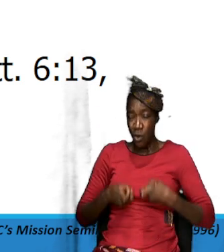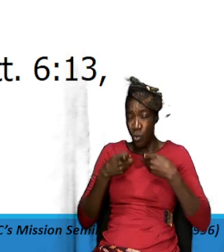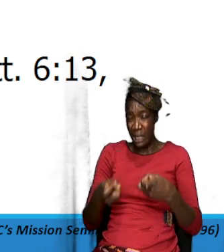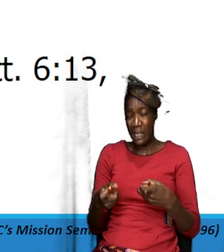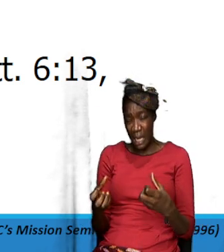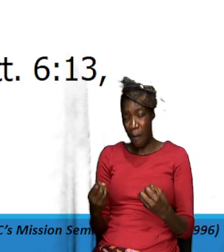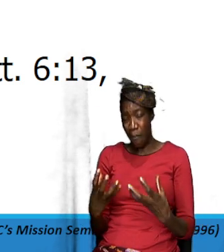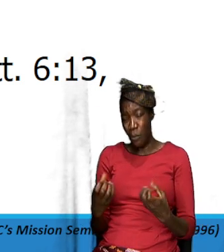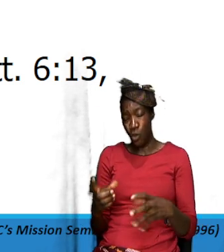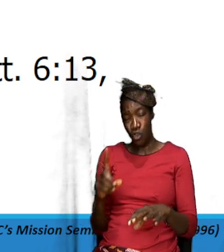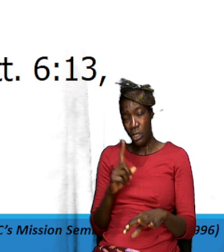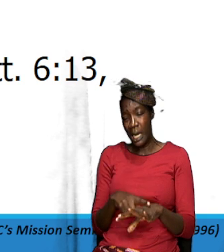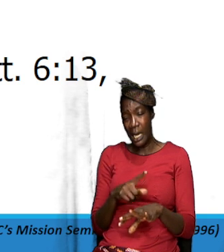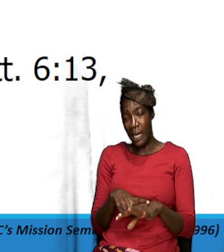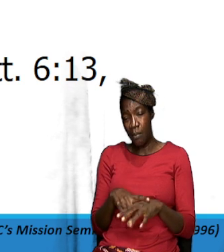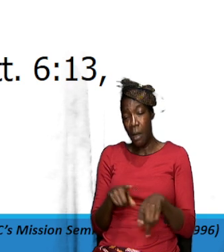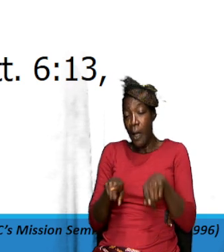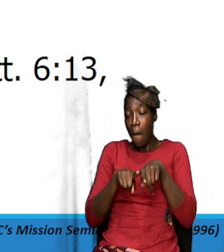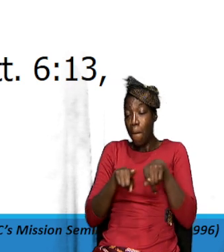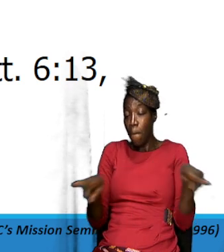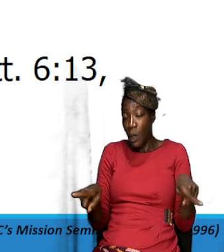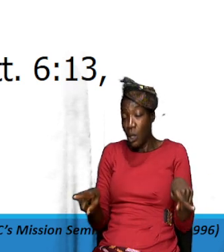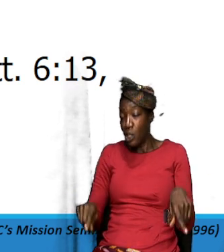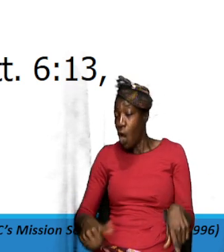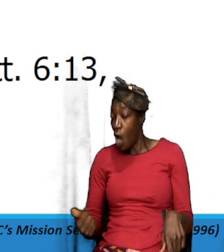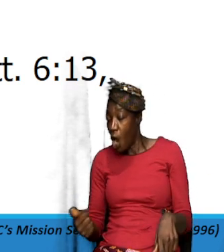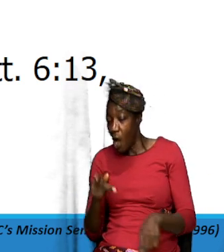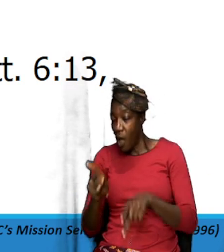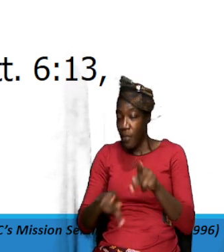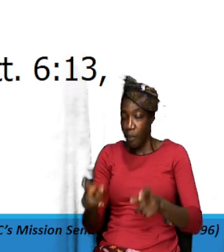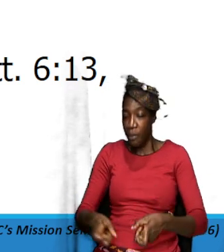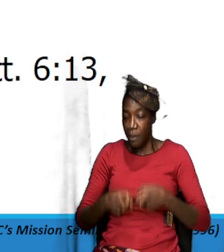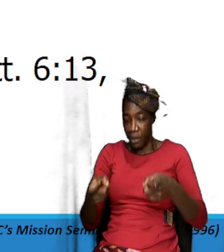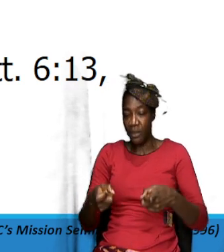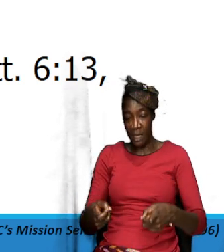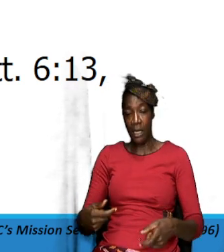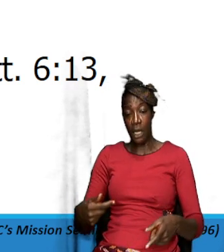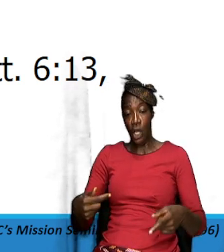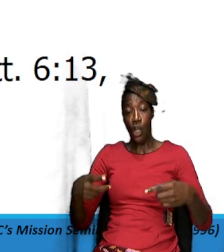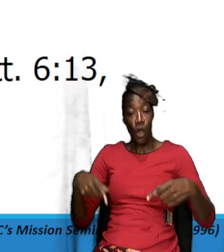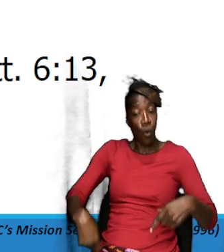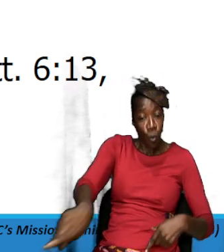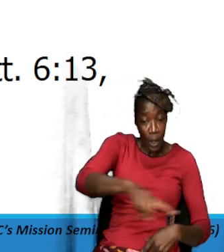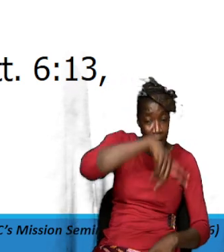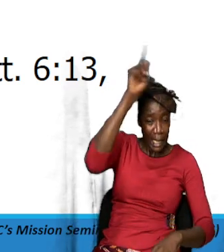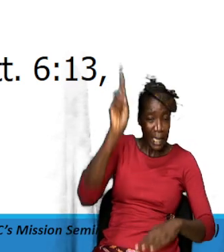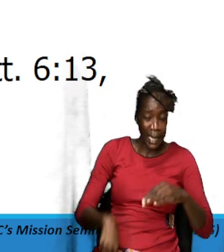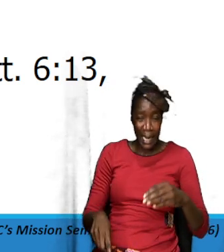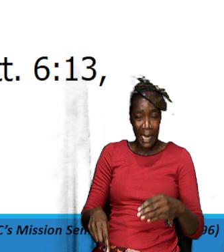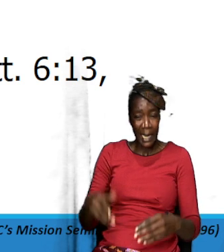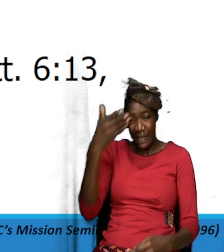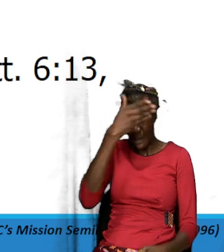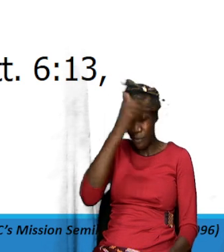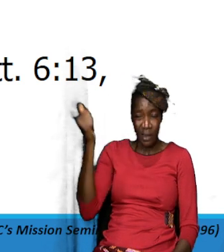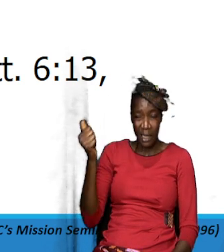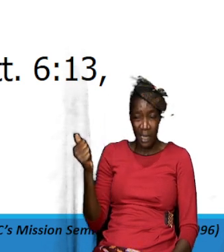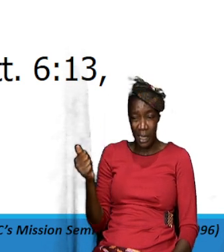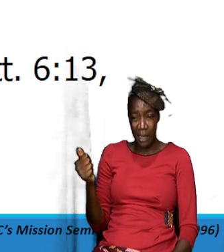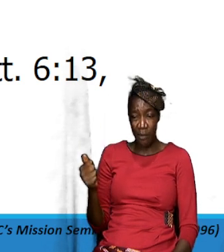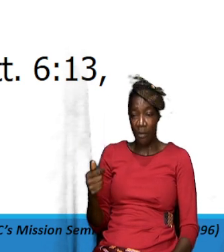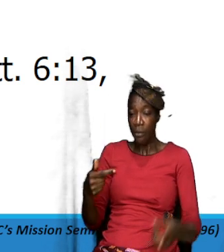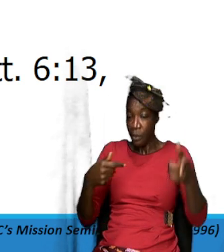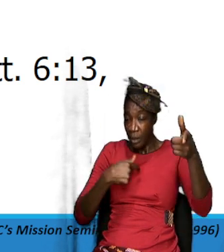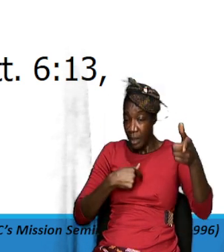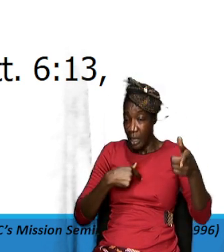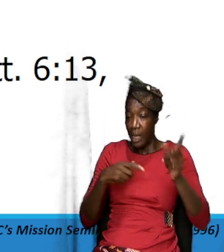much so many times but when others sin we can't forgive them you know I was in a conversation